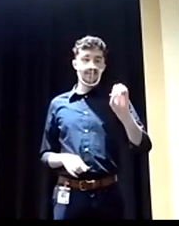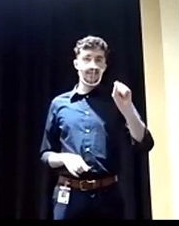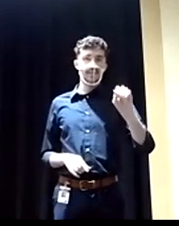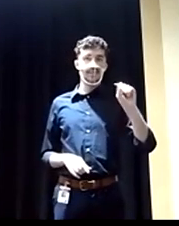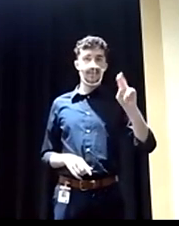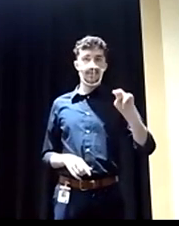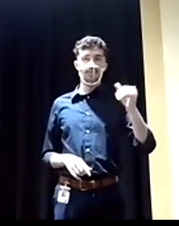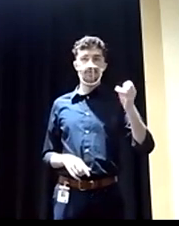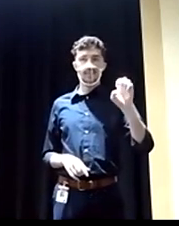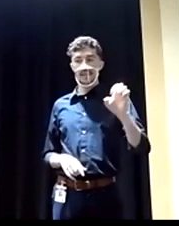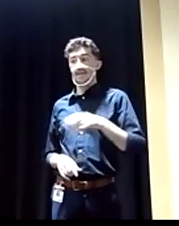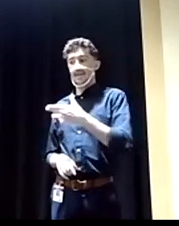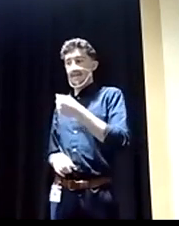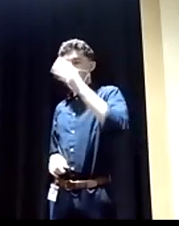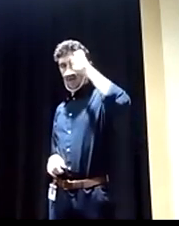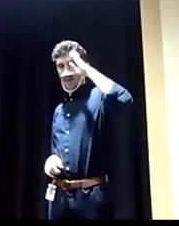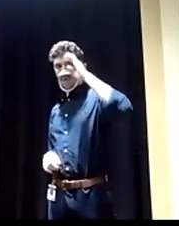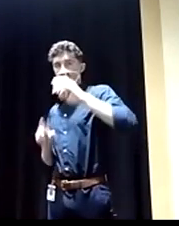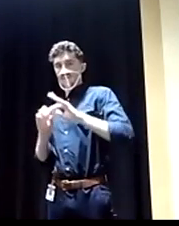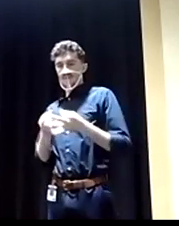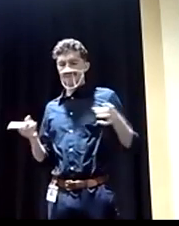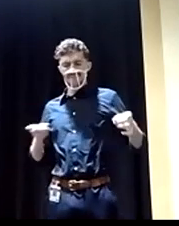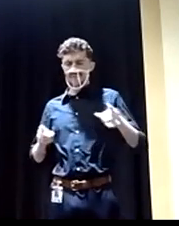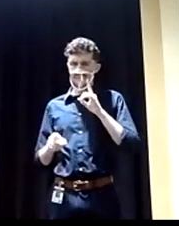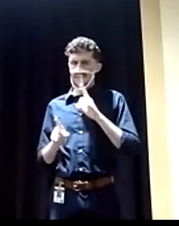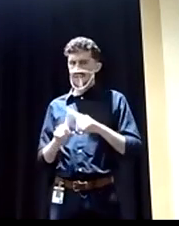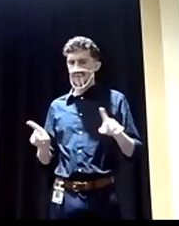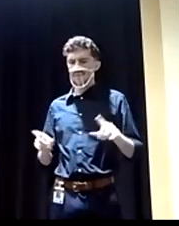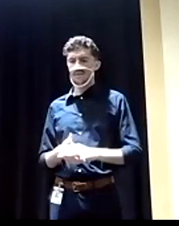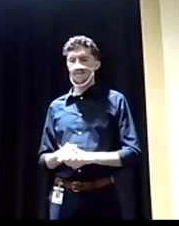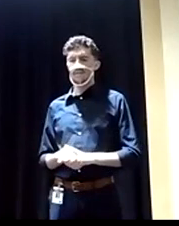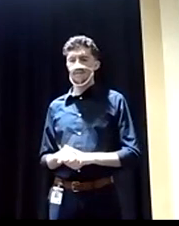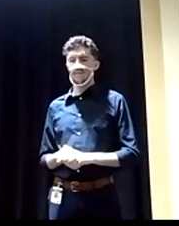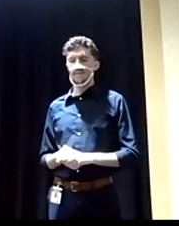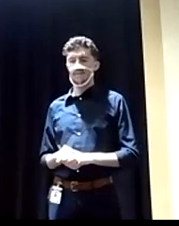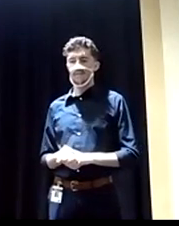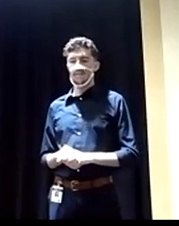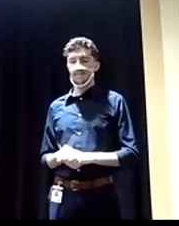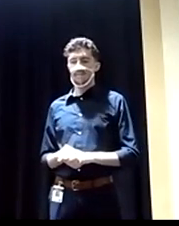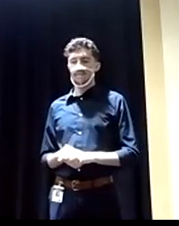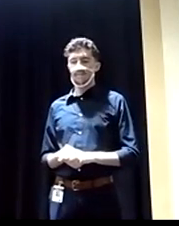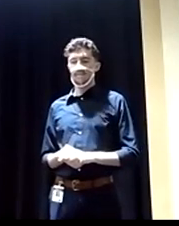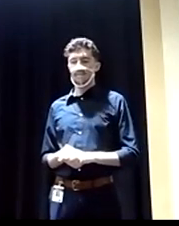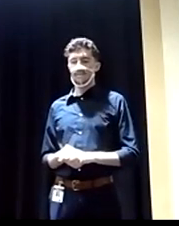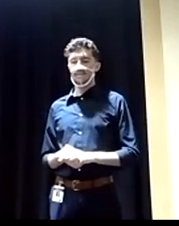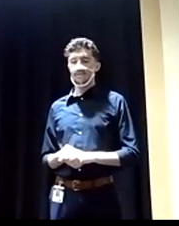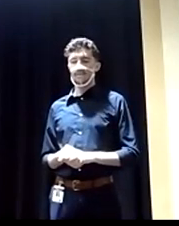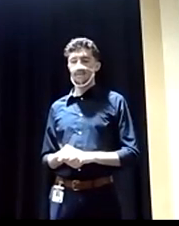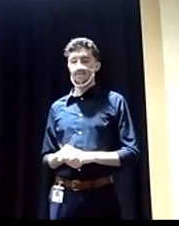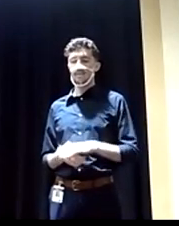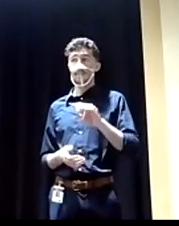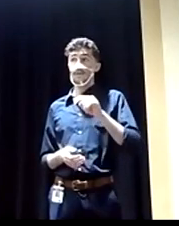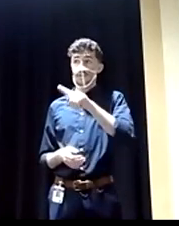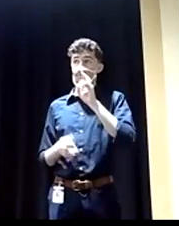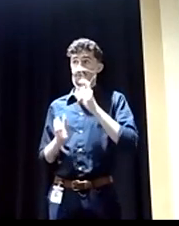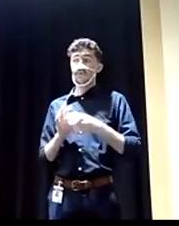citizenship for not just the dreamers and the TPS holders, which of course we need and I have voted for before, but you use the number 11 million. I think it's